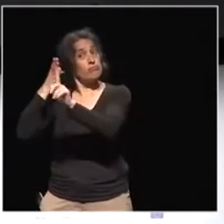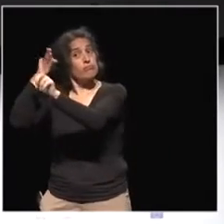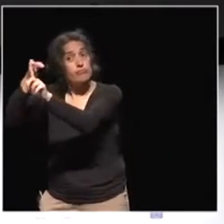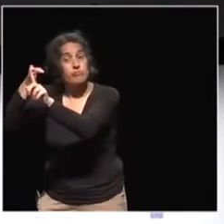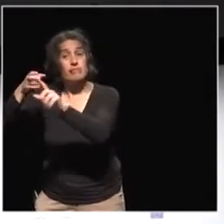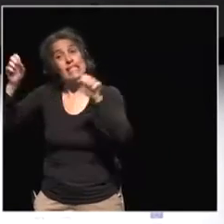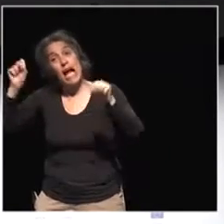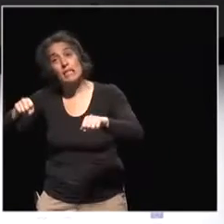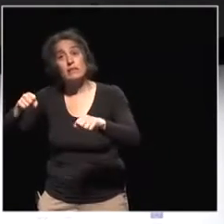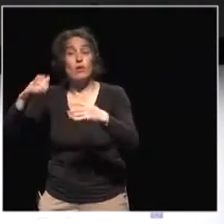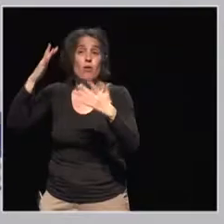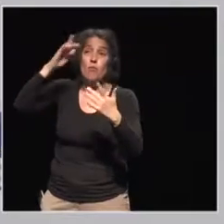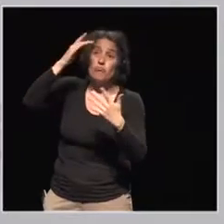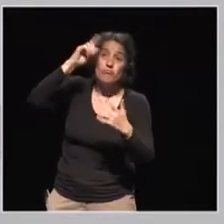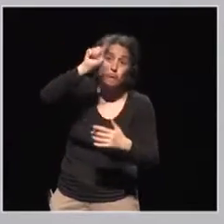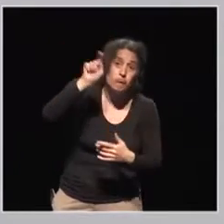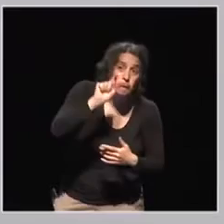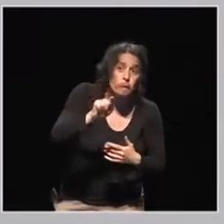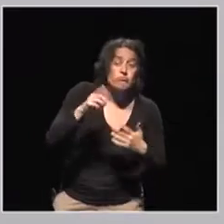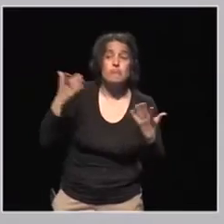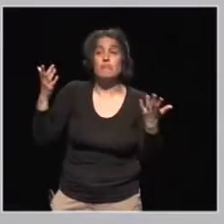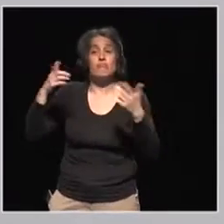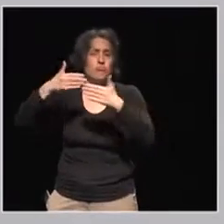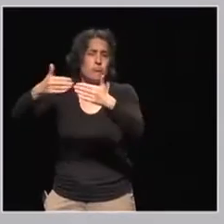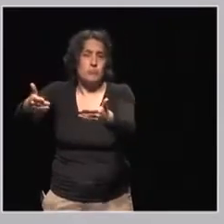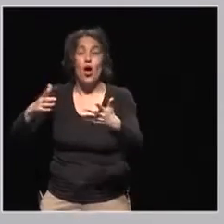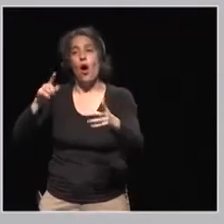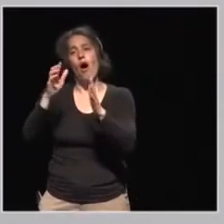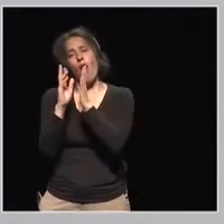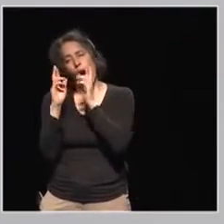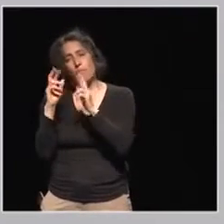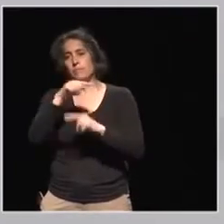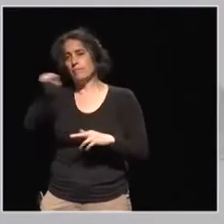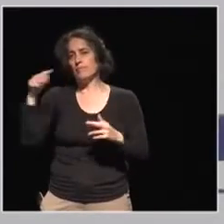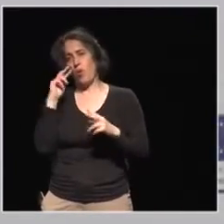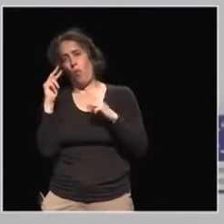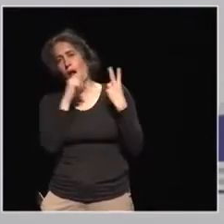have a look at this film, and I hope it inspires you a bit, and then we move on with the program. So.